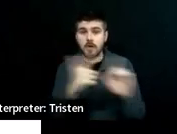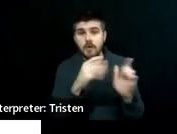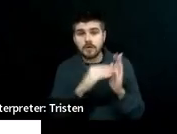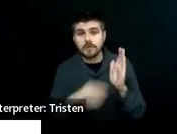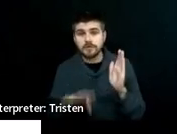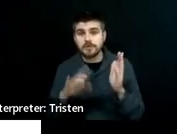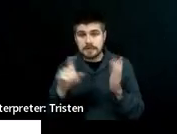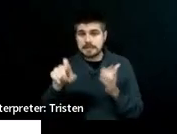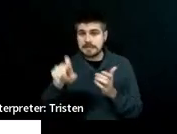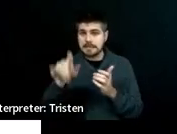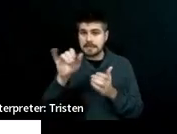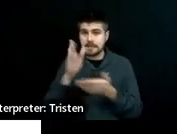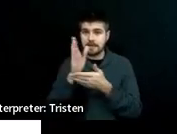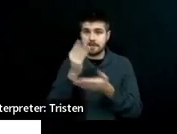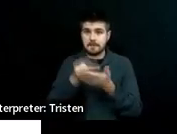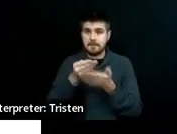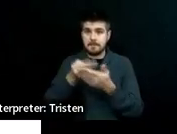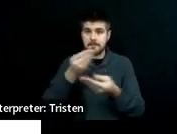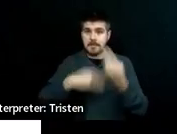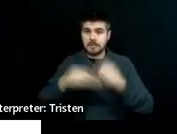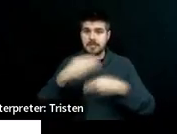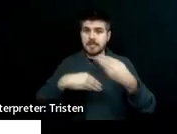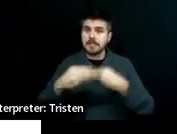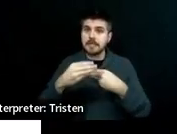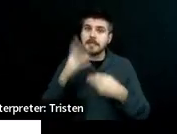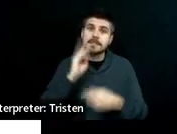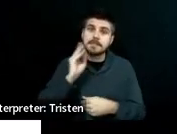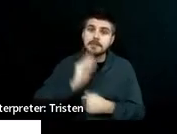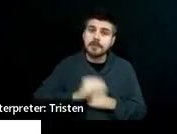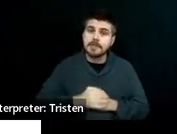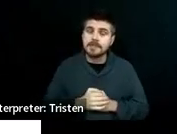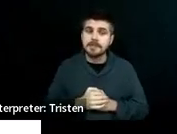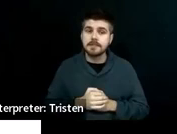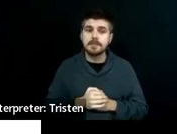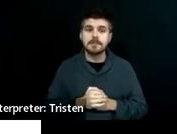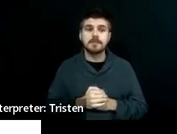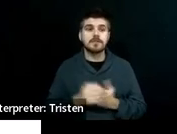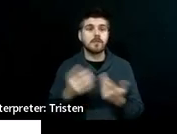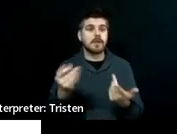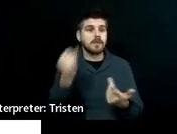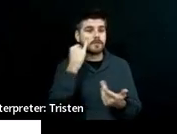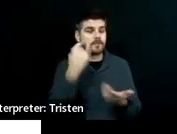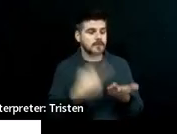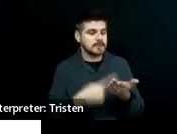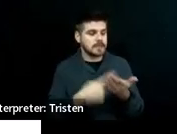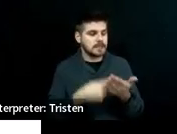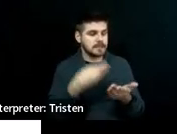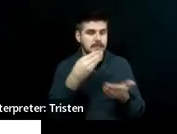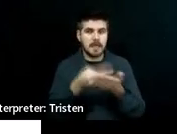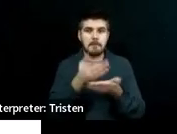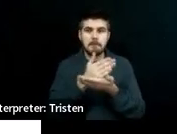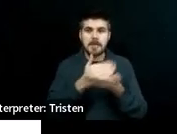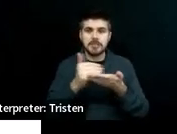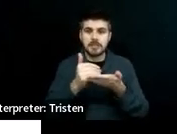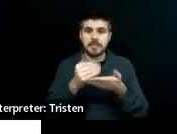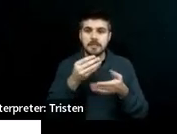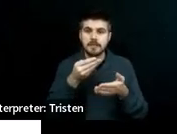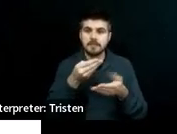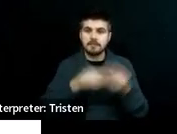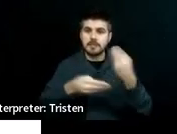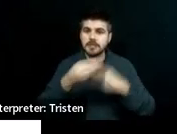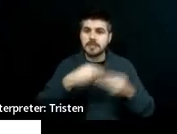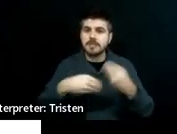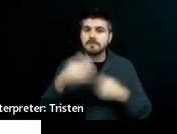budgeting experience. So if we're talking about budgeting transportation,